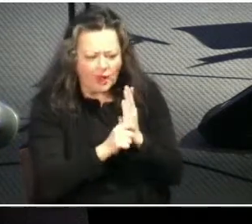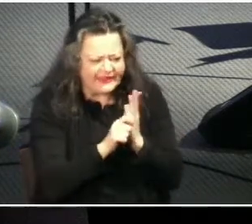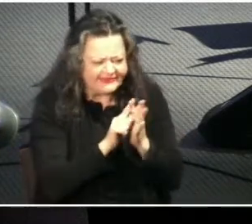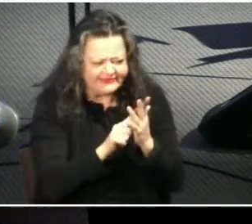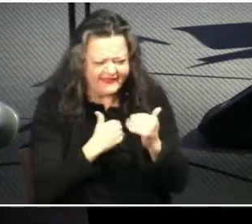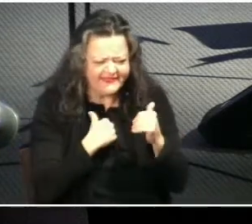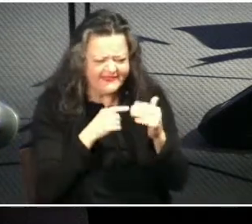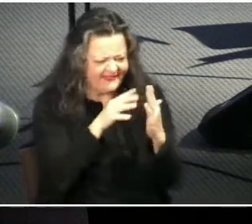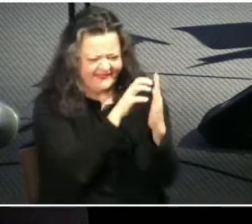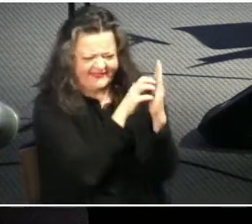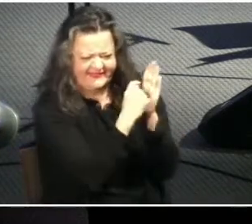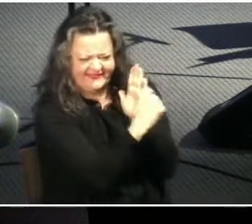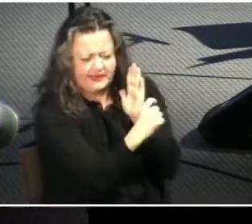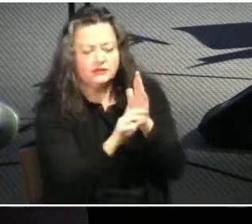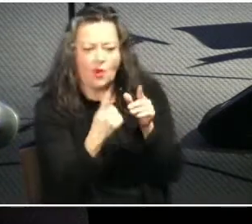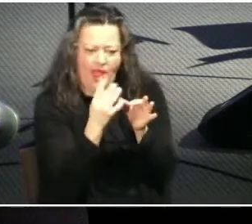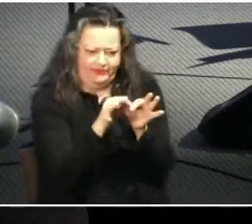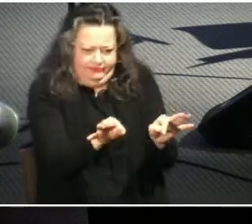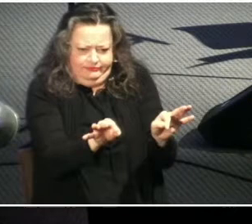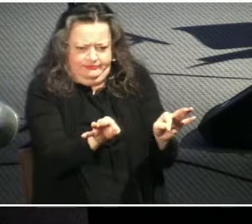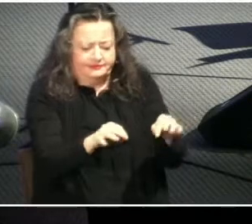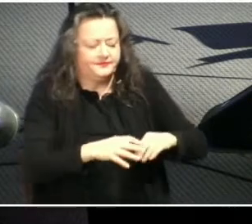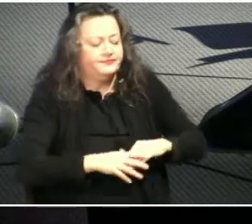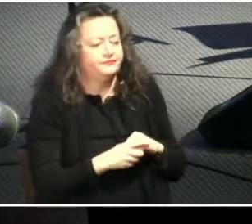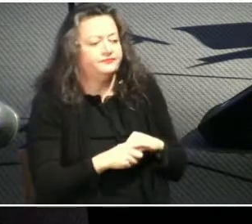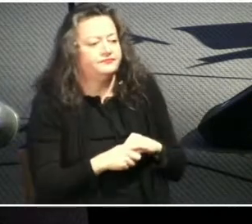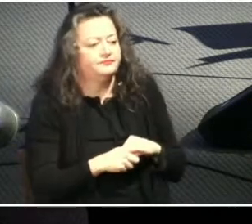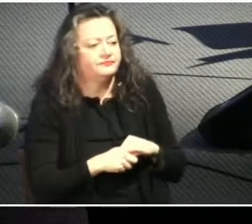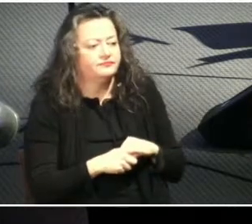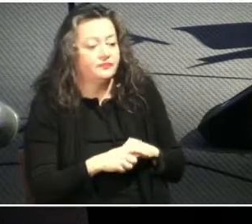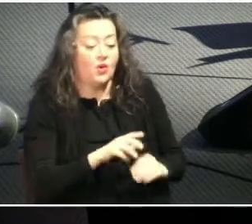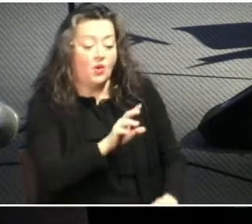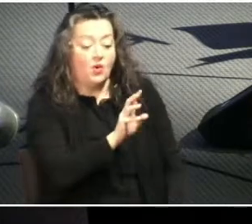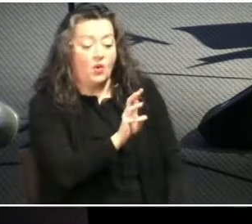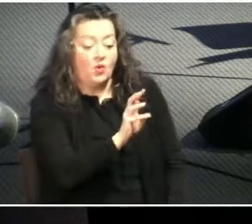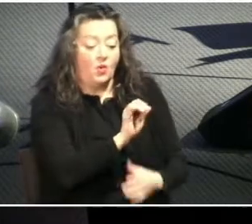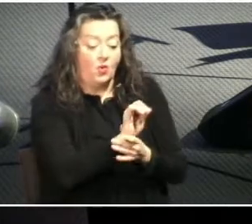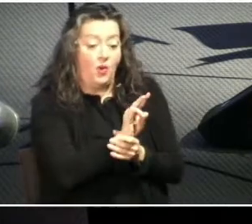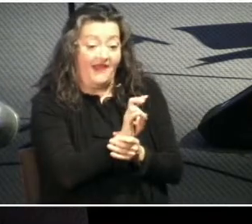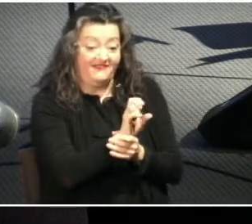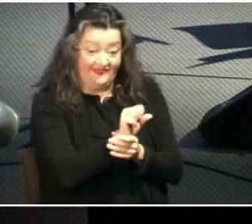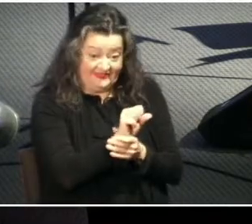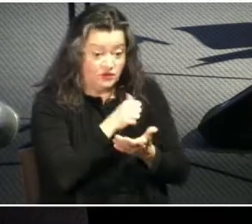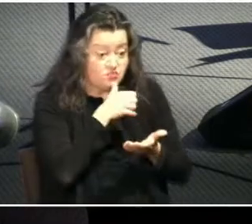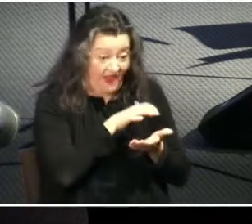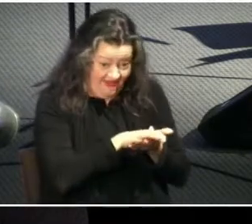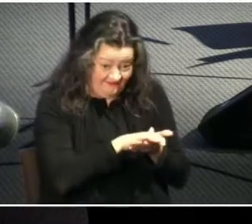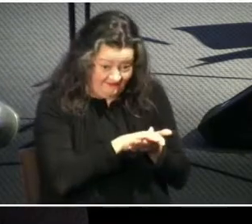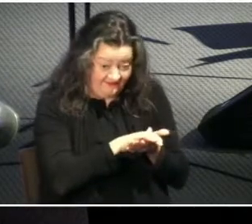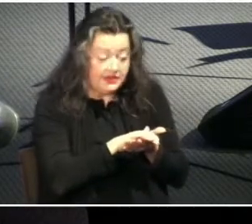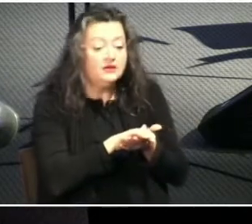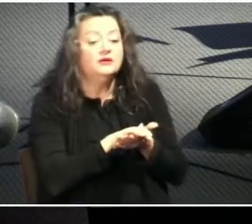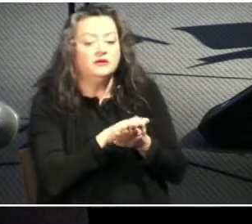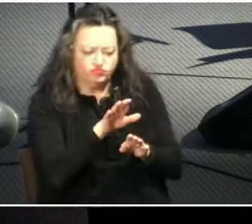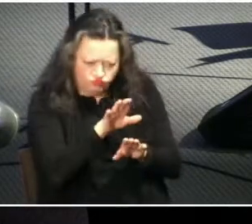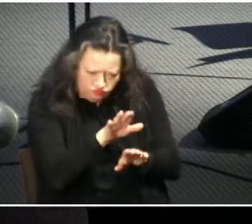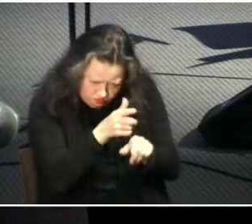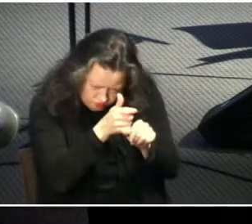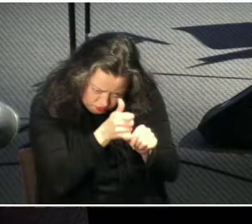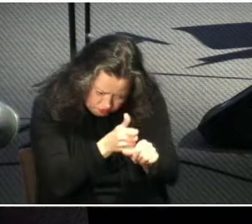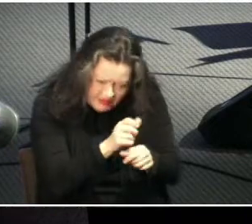have one it's just the first phrase and the verse is wives submit to your husbands